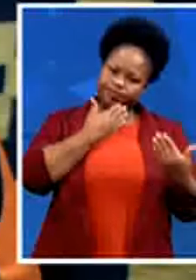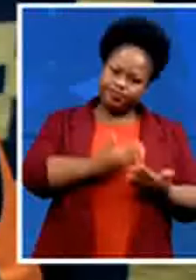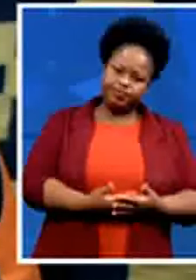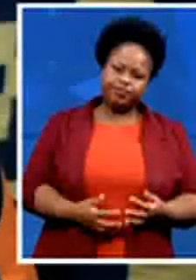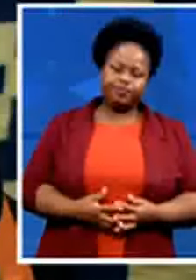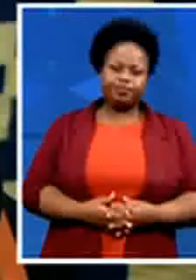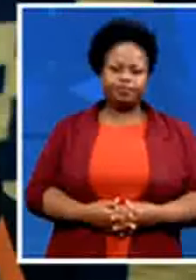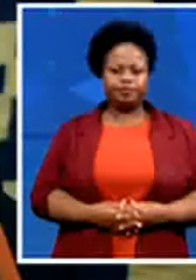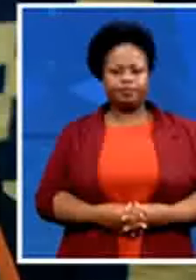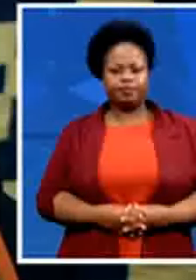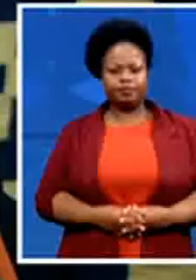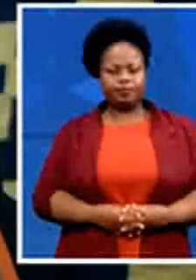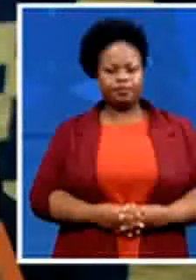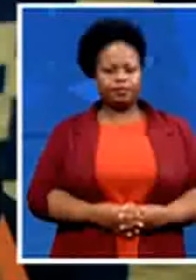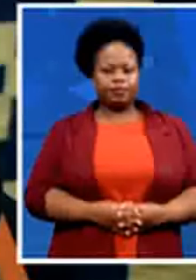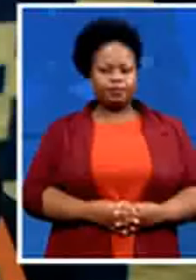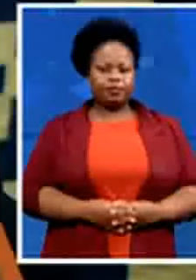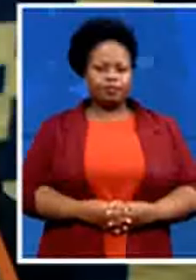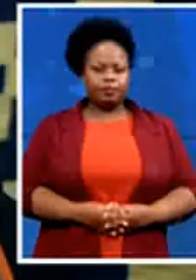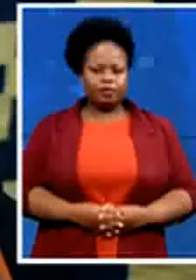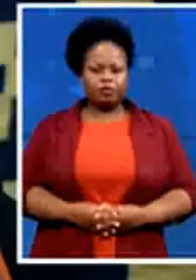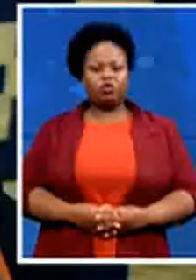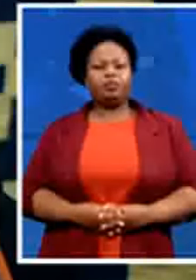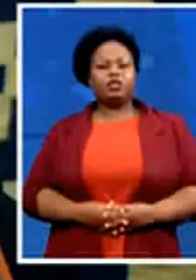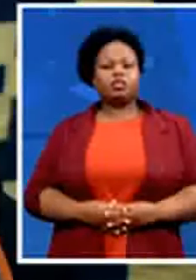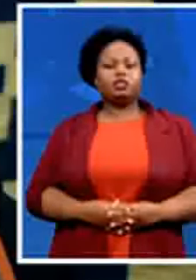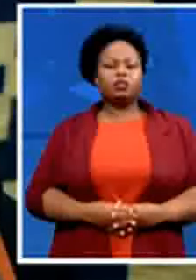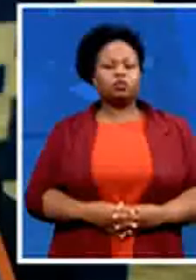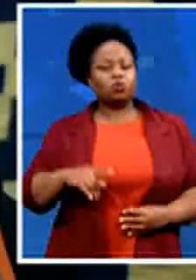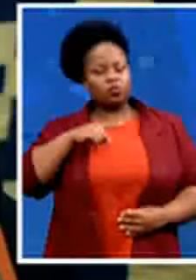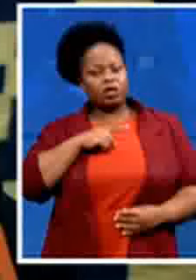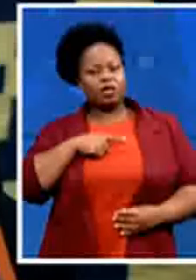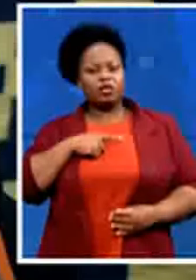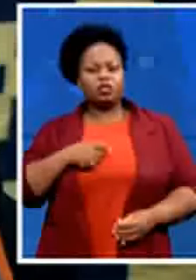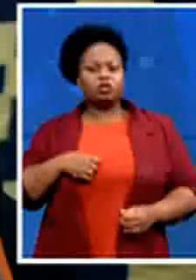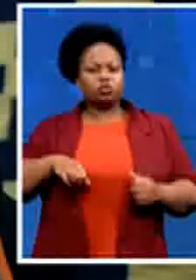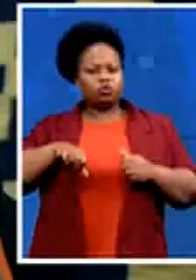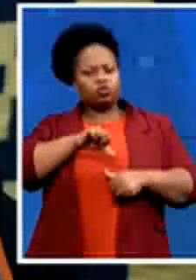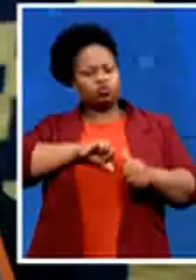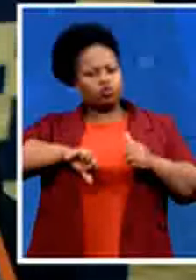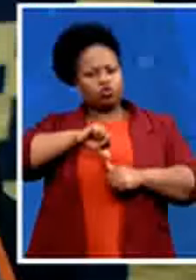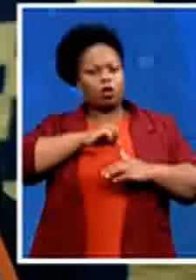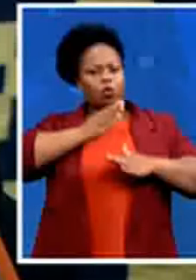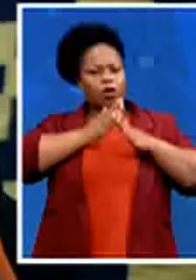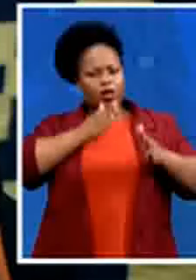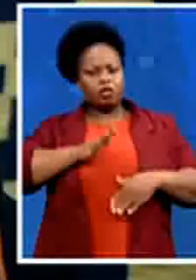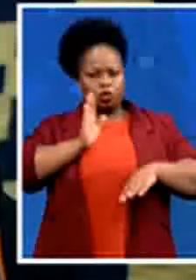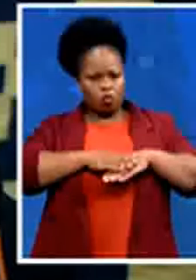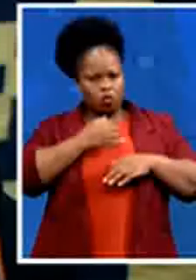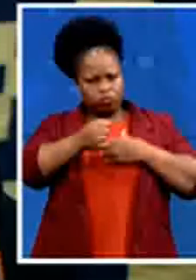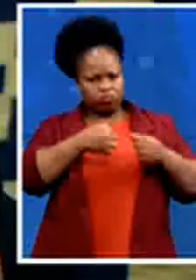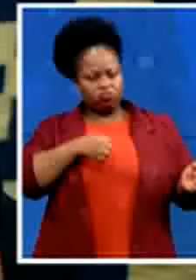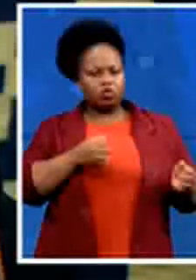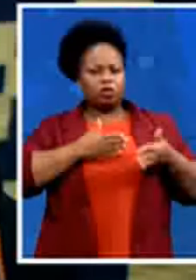so employing more social workers in our communities to be at our schools